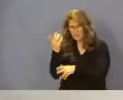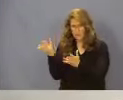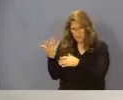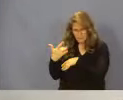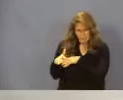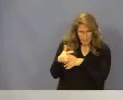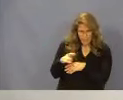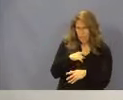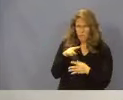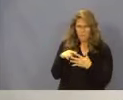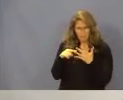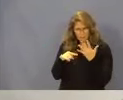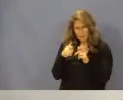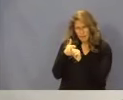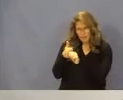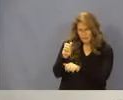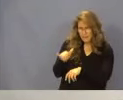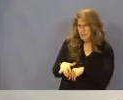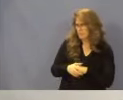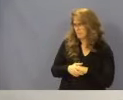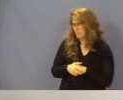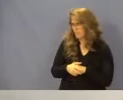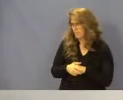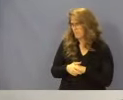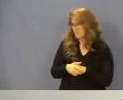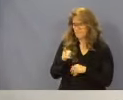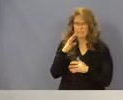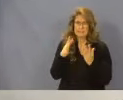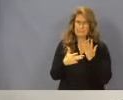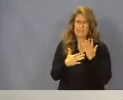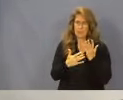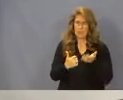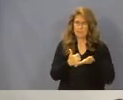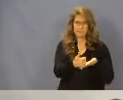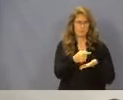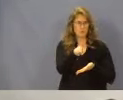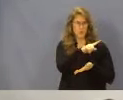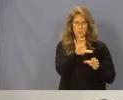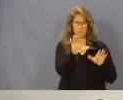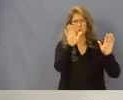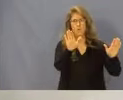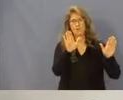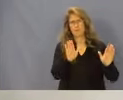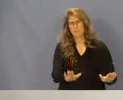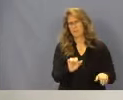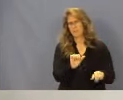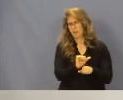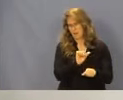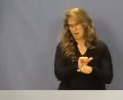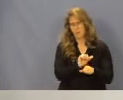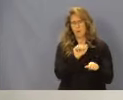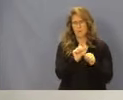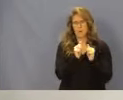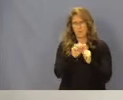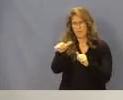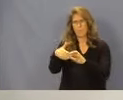available, follow those. But obviously, as you mentioned, technical assistance. You guys do a great job working with our